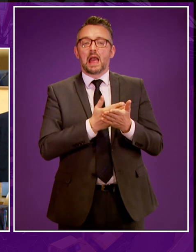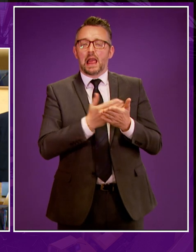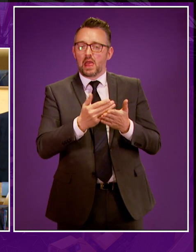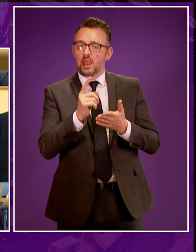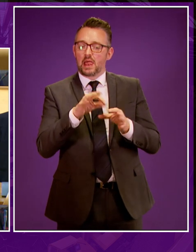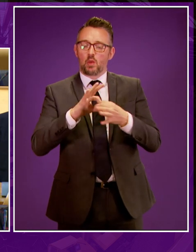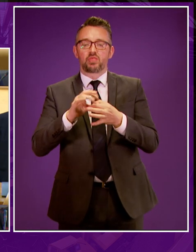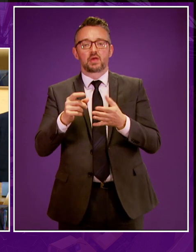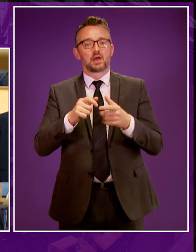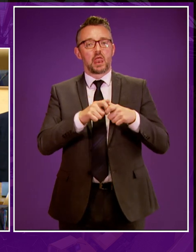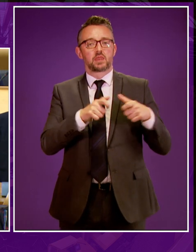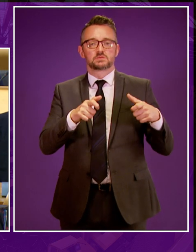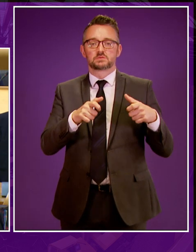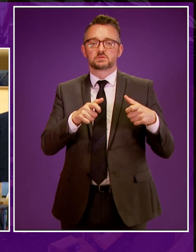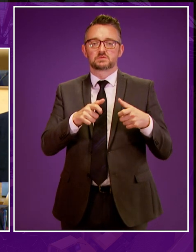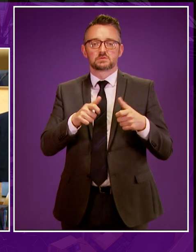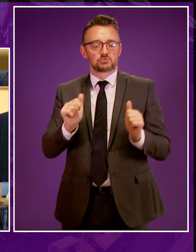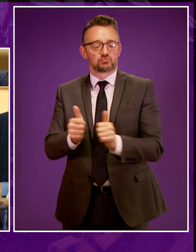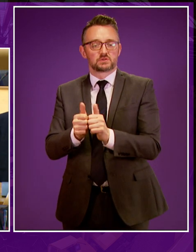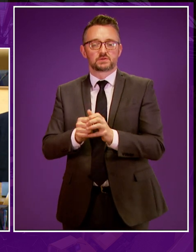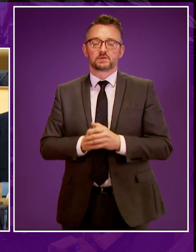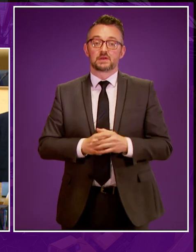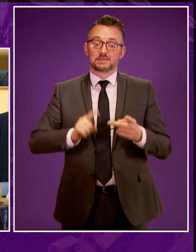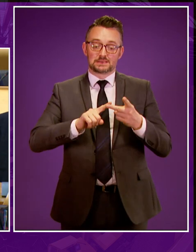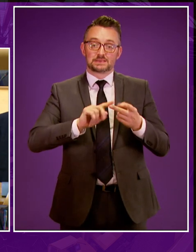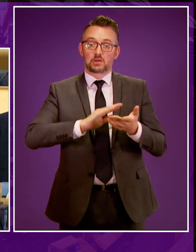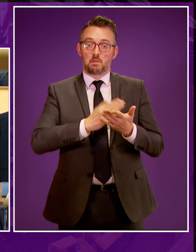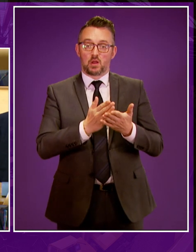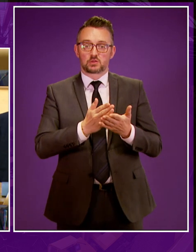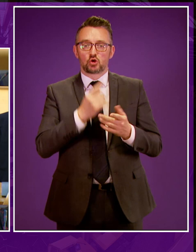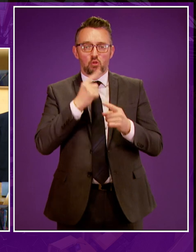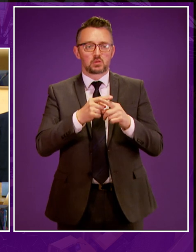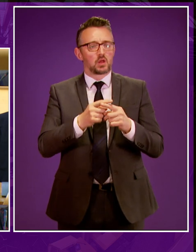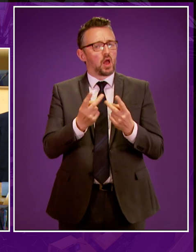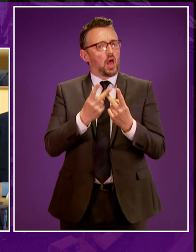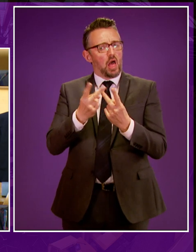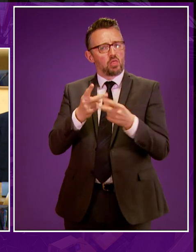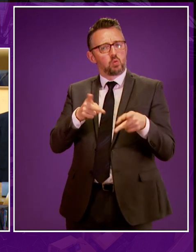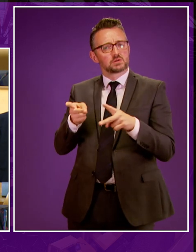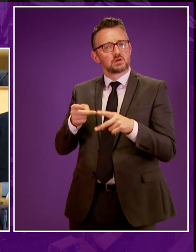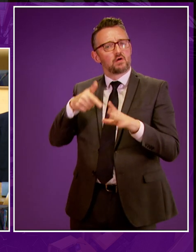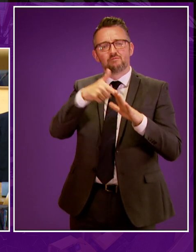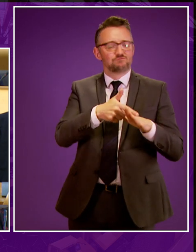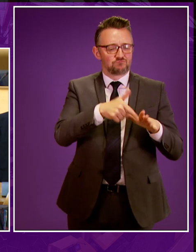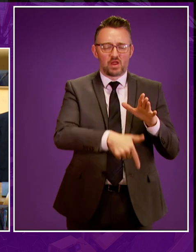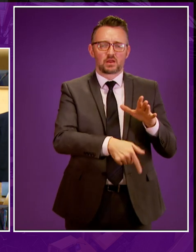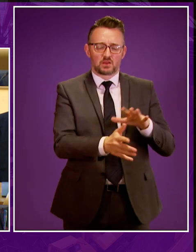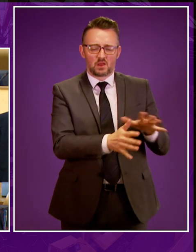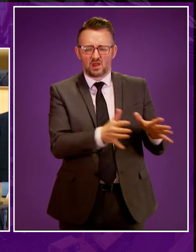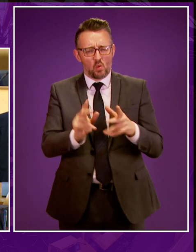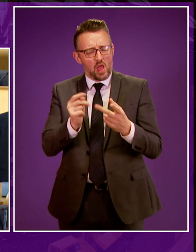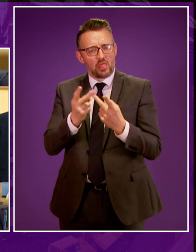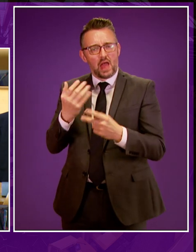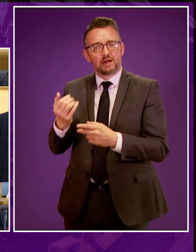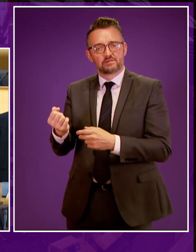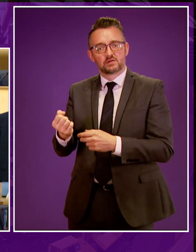arrangements. The second part of our amendment focuses on the positive alternatives to fracking. It is vital that renewable energy